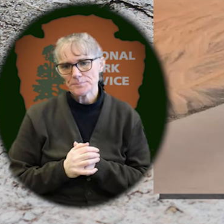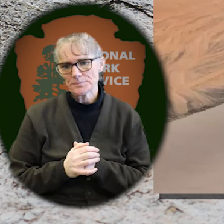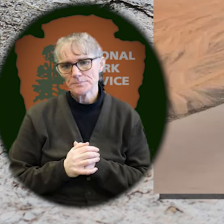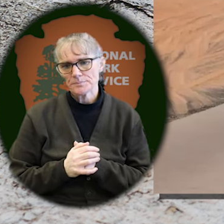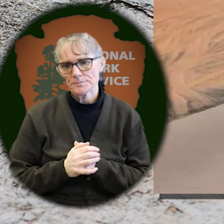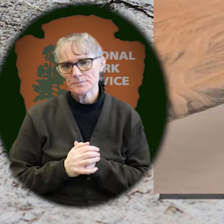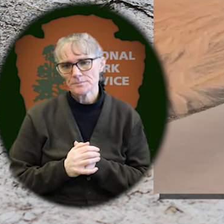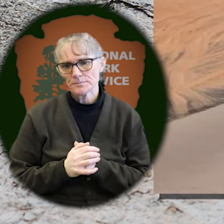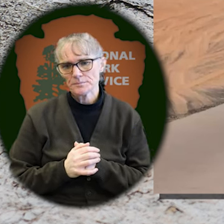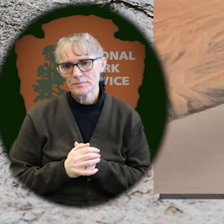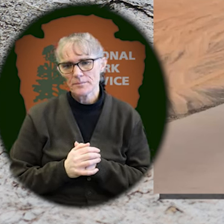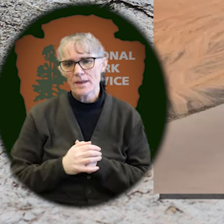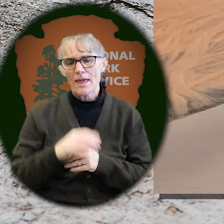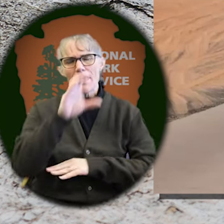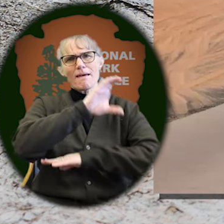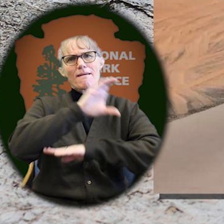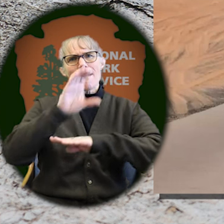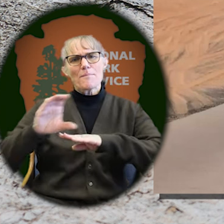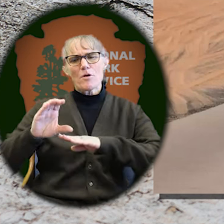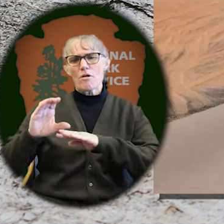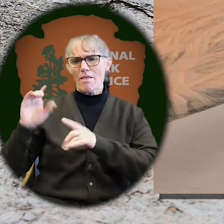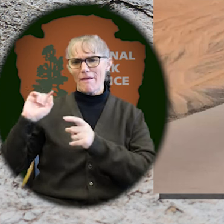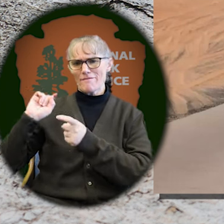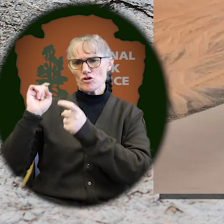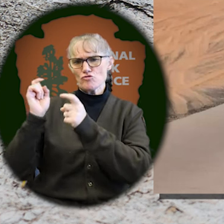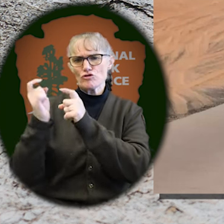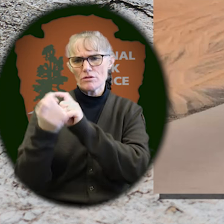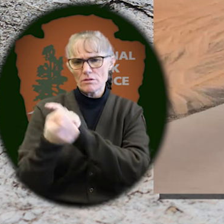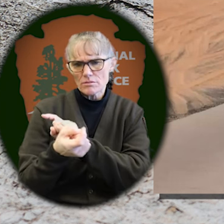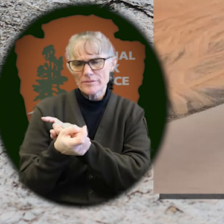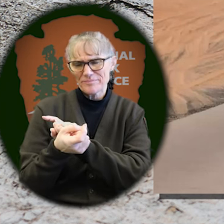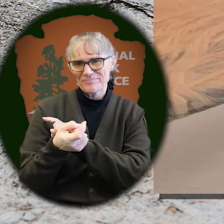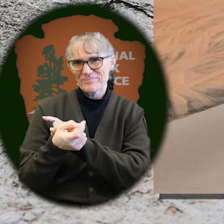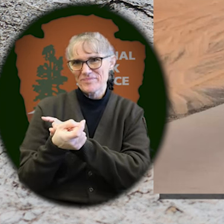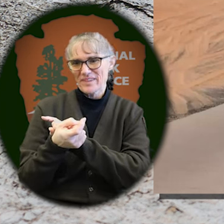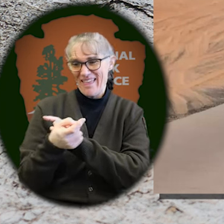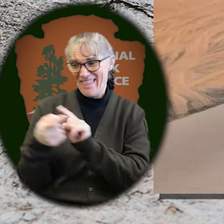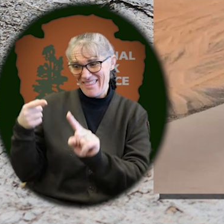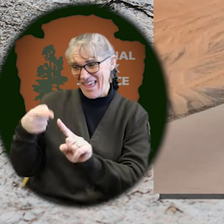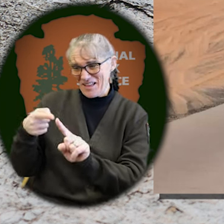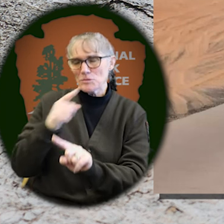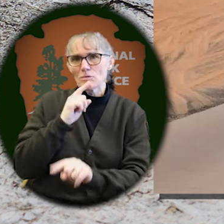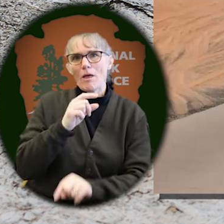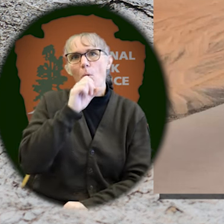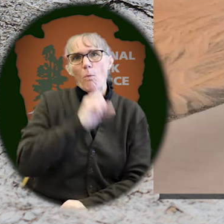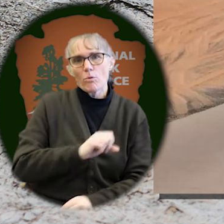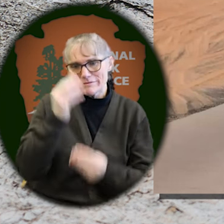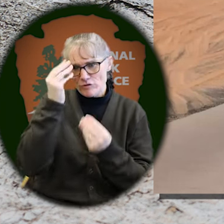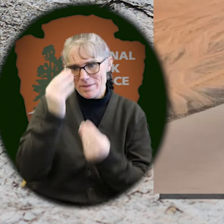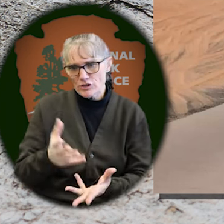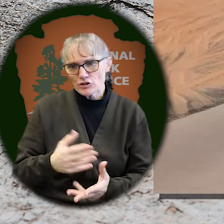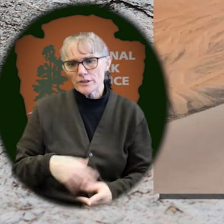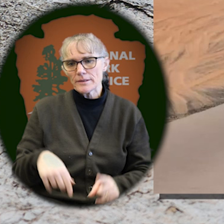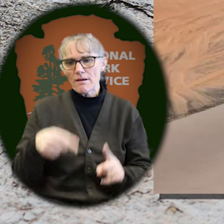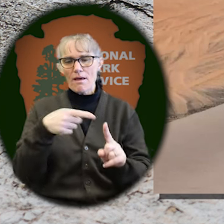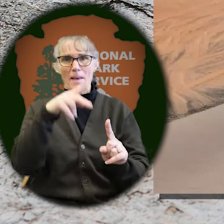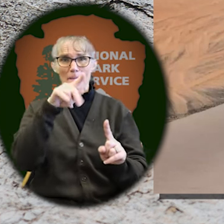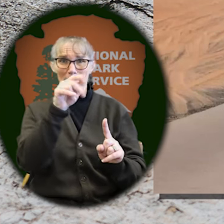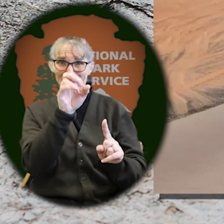So camel evolution, camel systematics is actually terribly outdated. As you see, Peterson